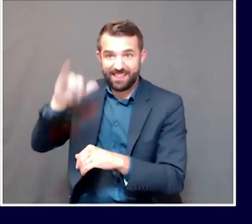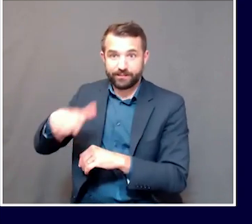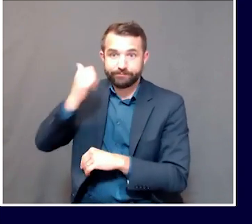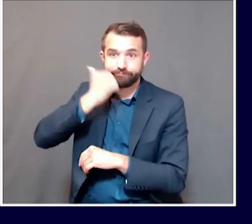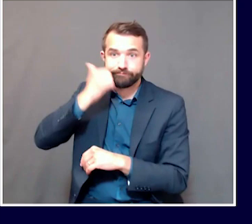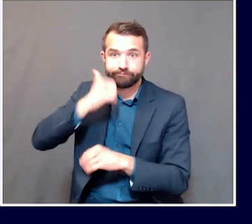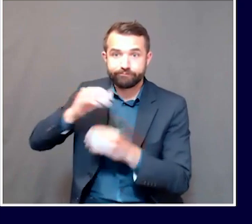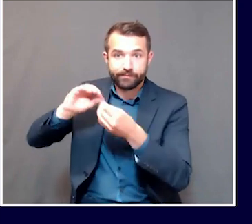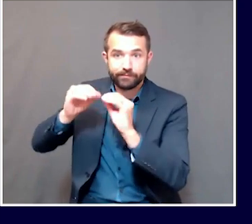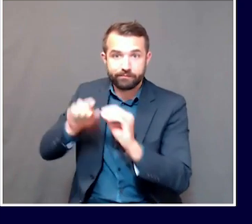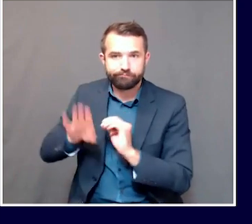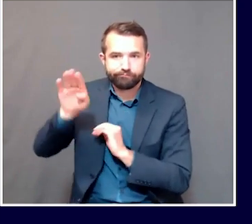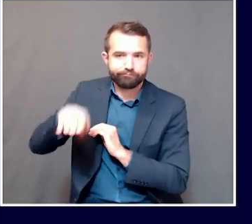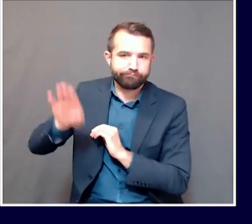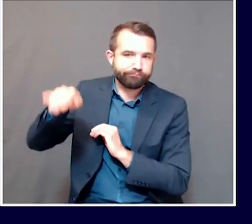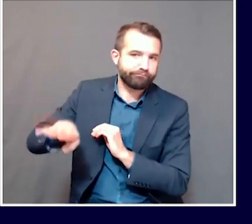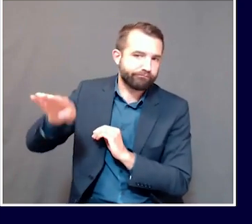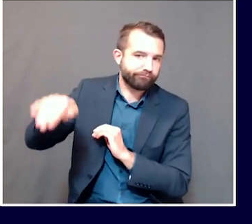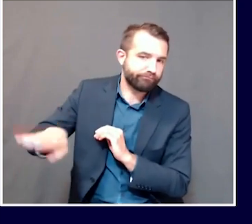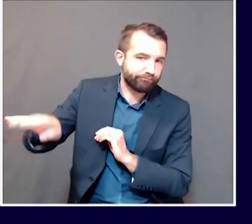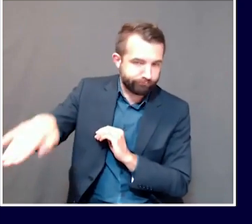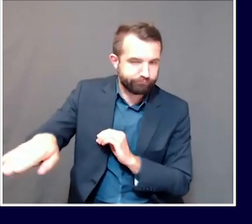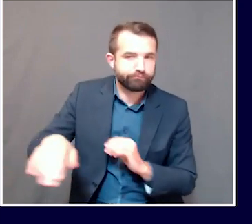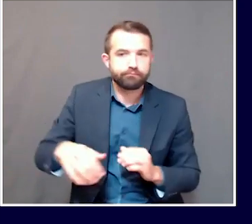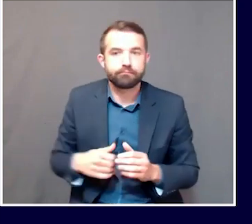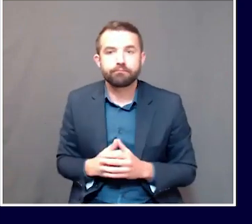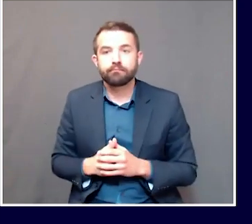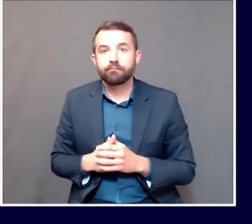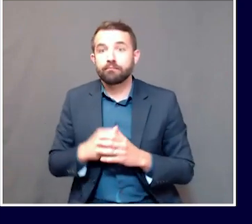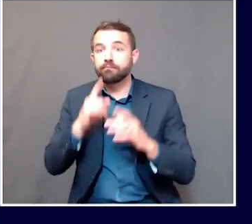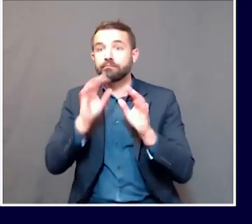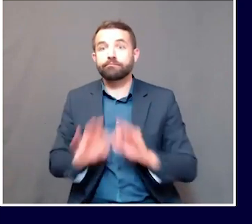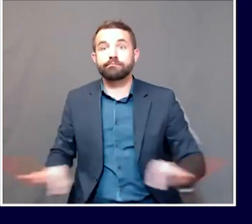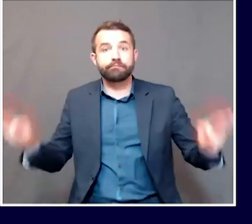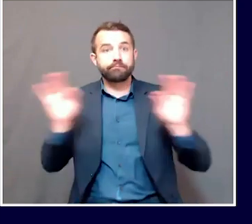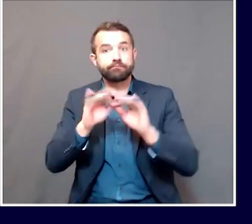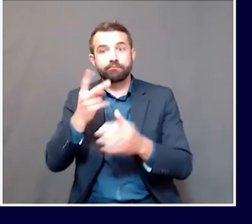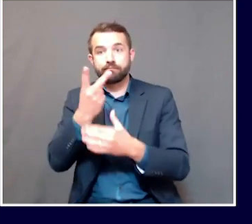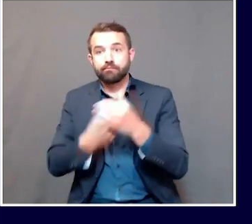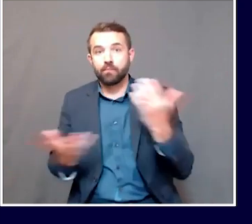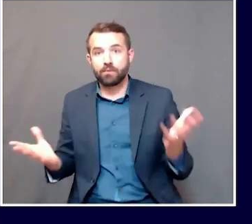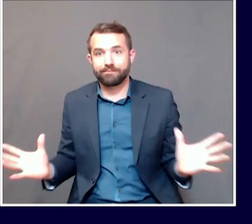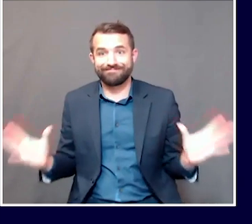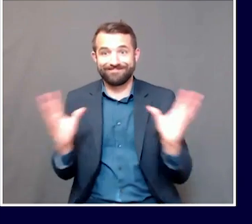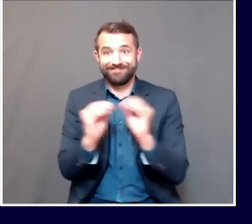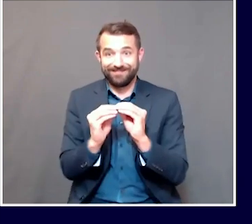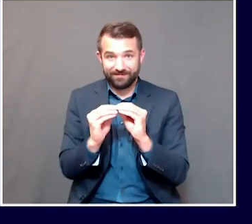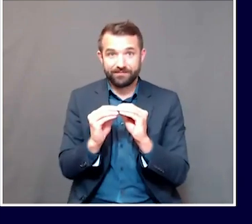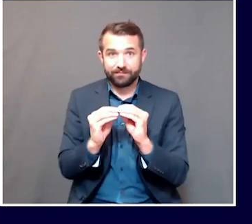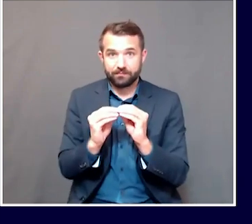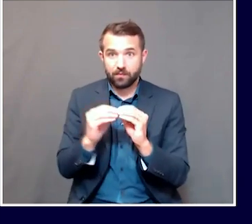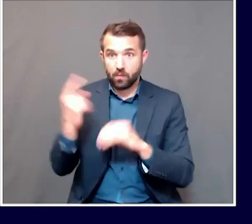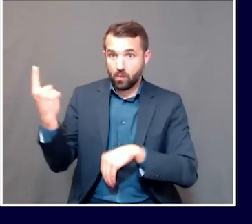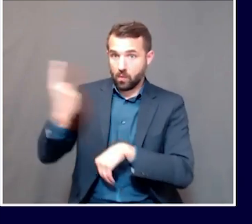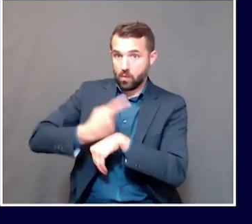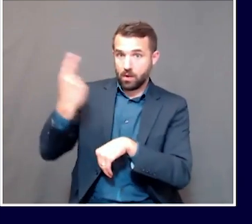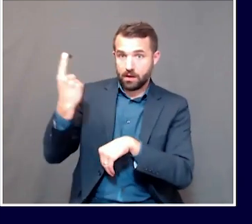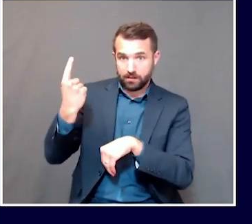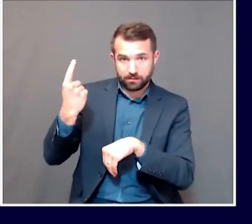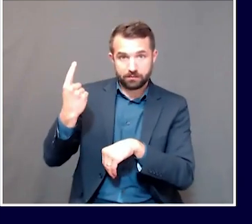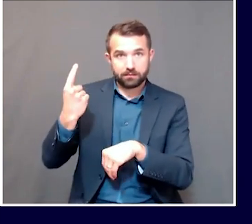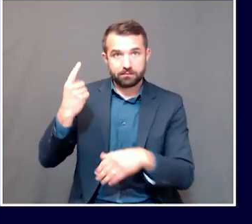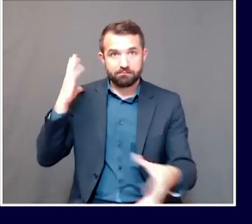But what we look at is not just the day's number, but also the number over a seven-day moving average. There, too,